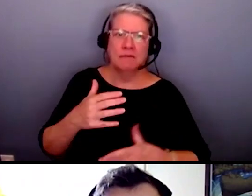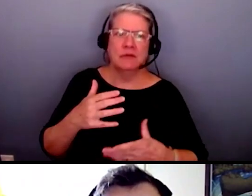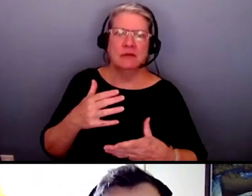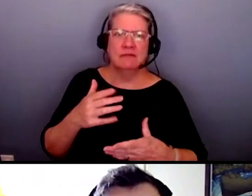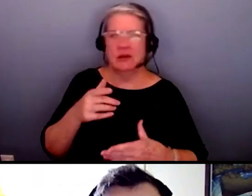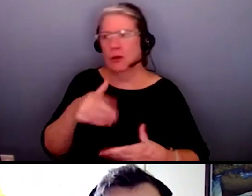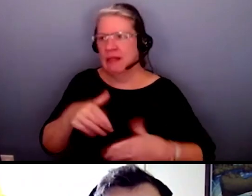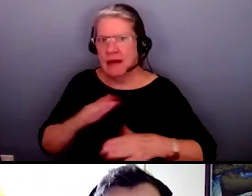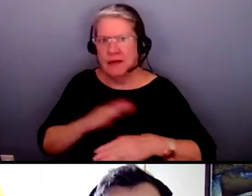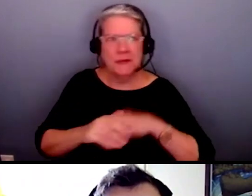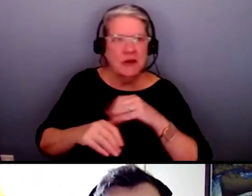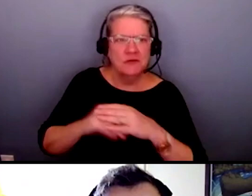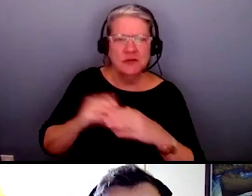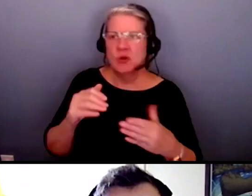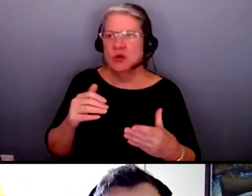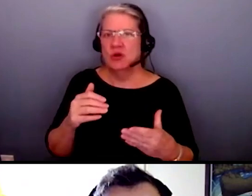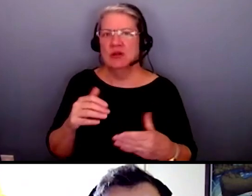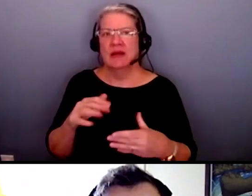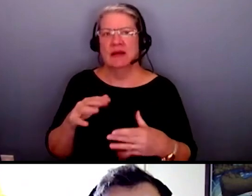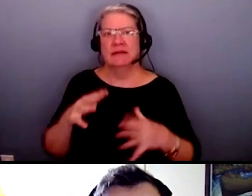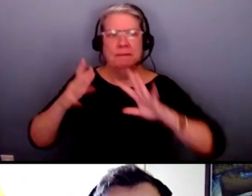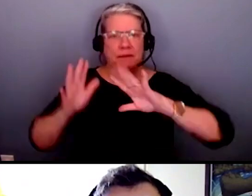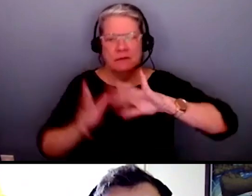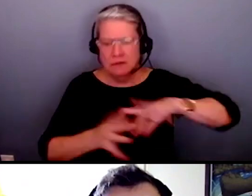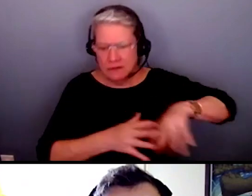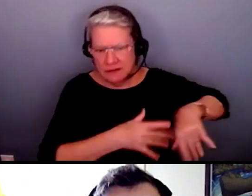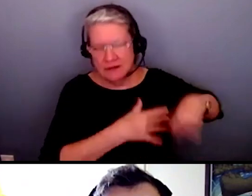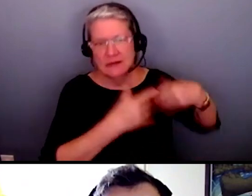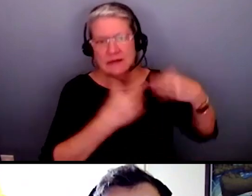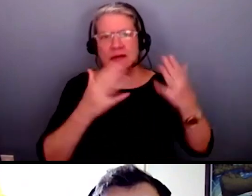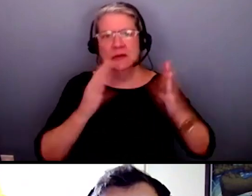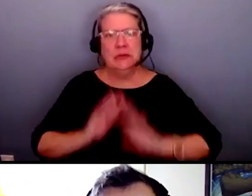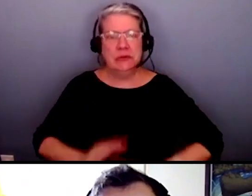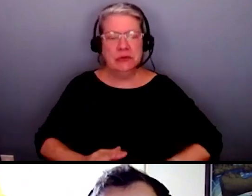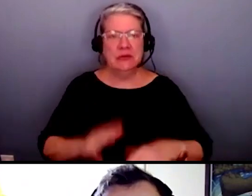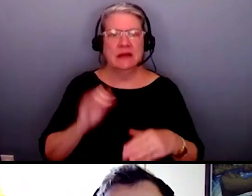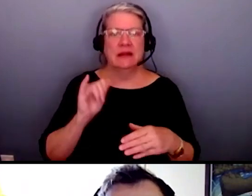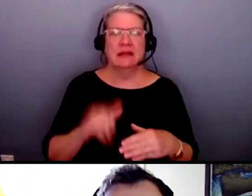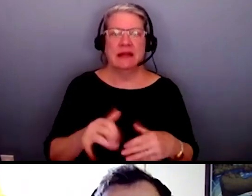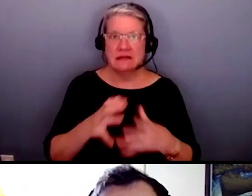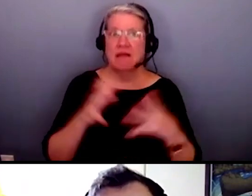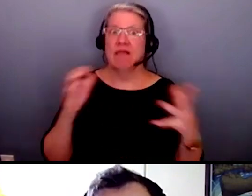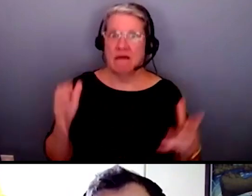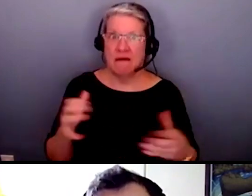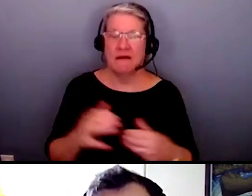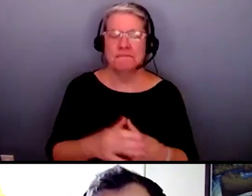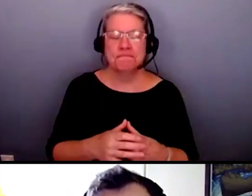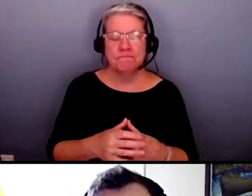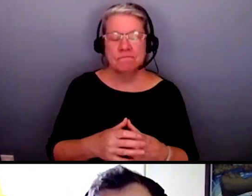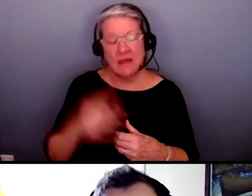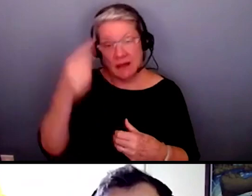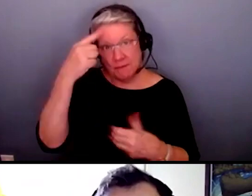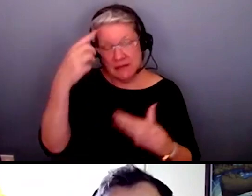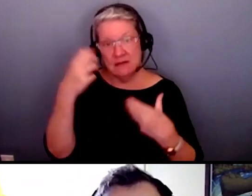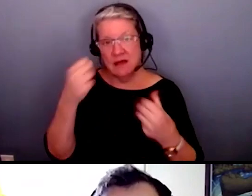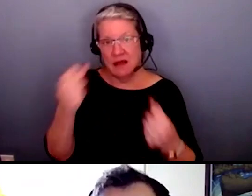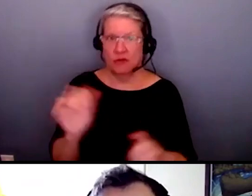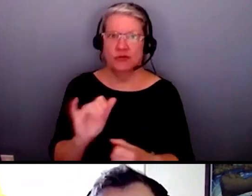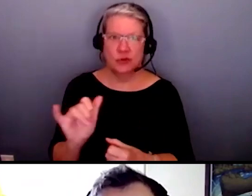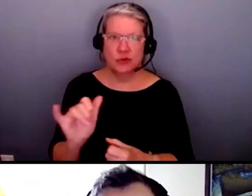comfortable and get through all of that um probably a lot with uh mental health diagnosis as well